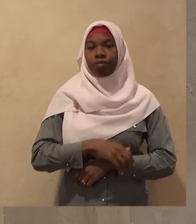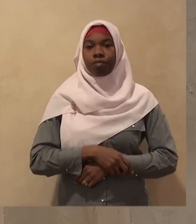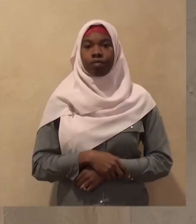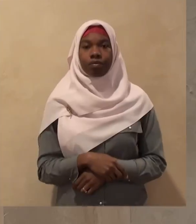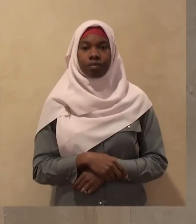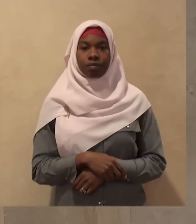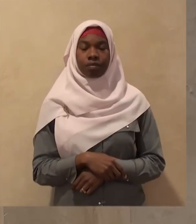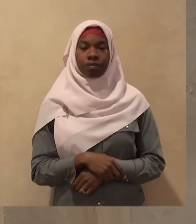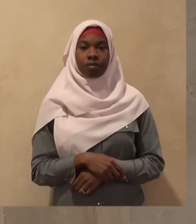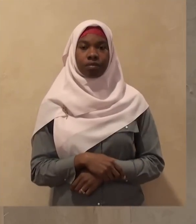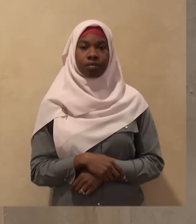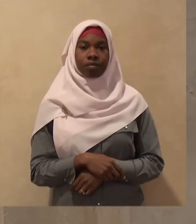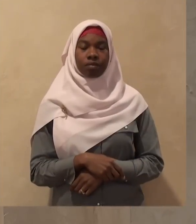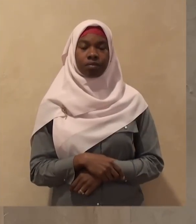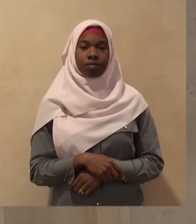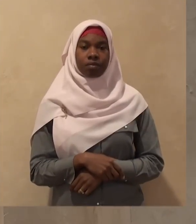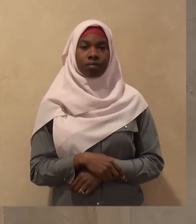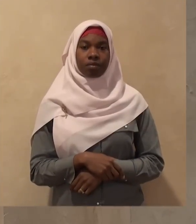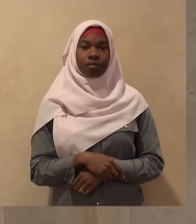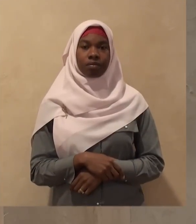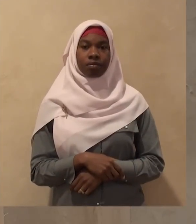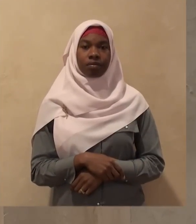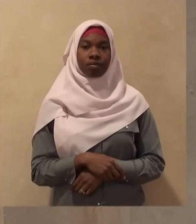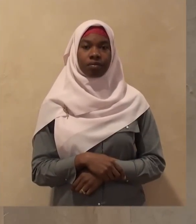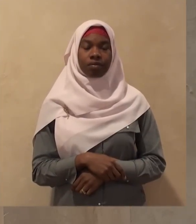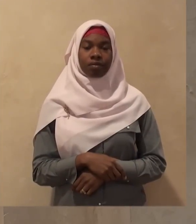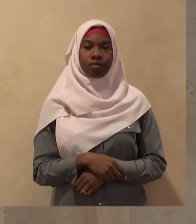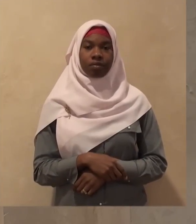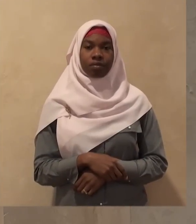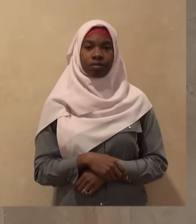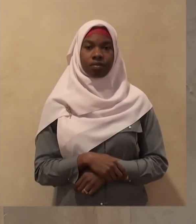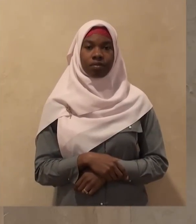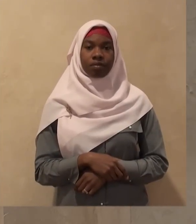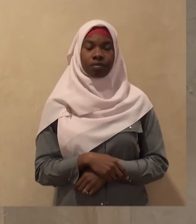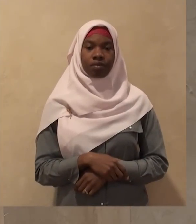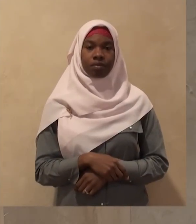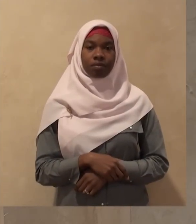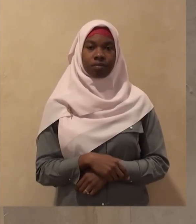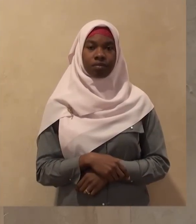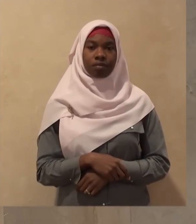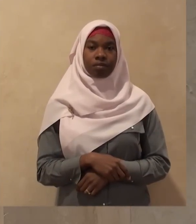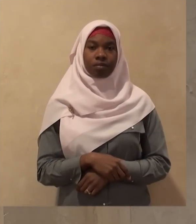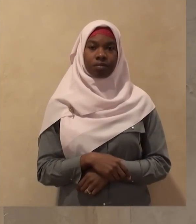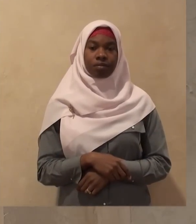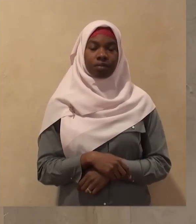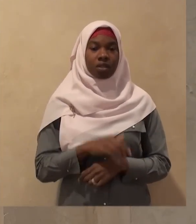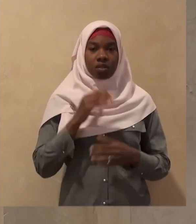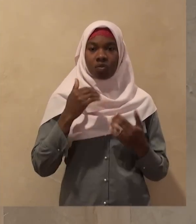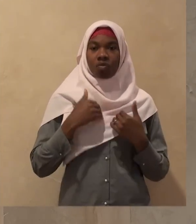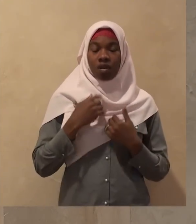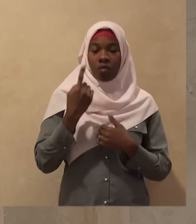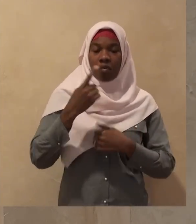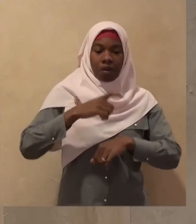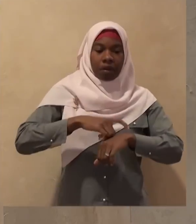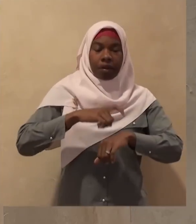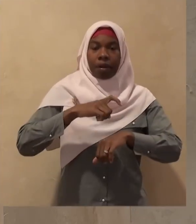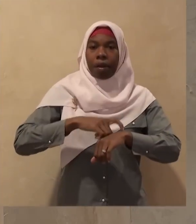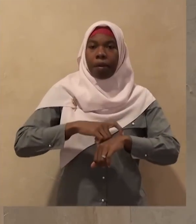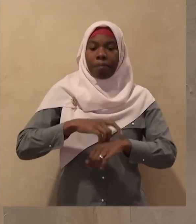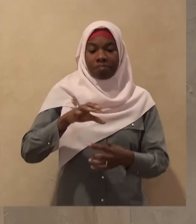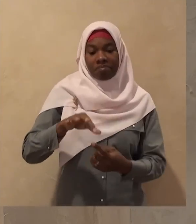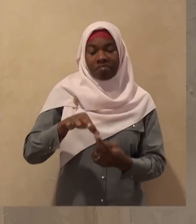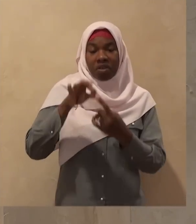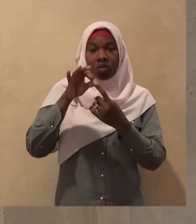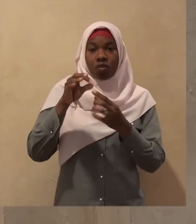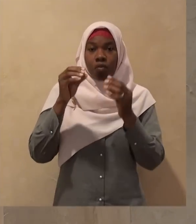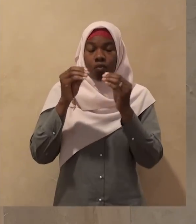better no time is regarded to be better than other times especially in occasions in times in cases